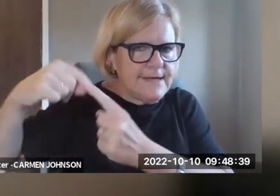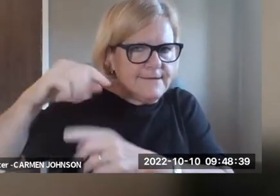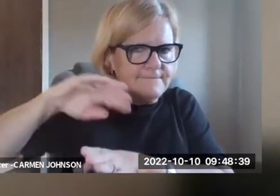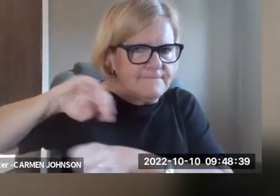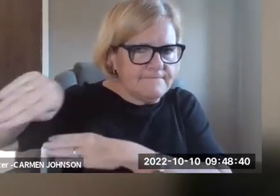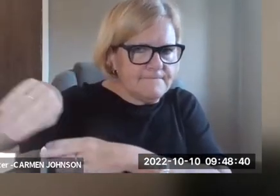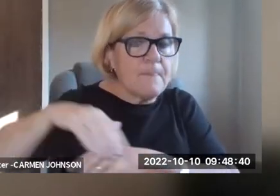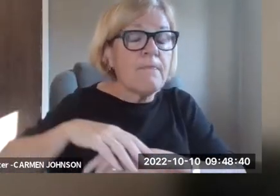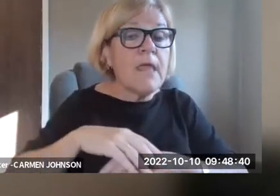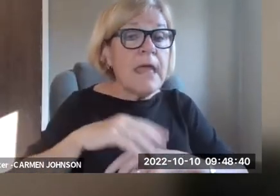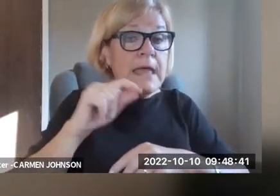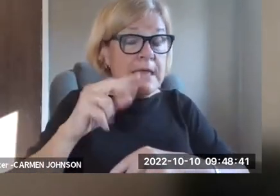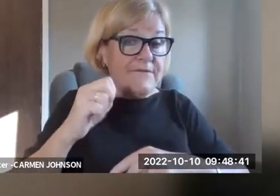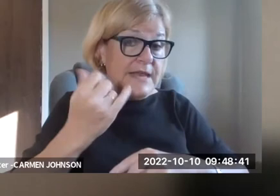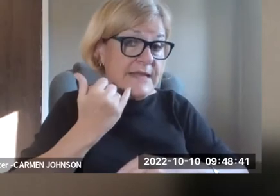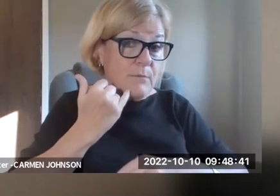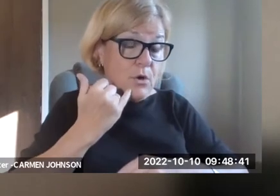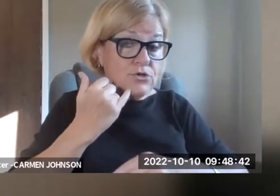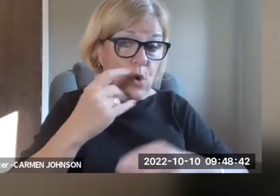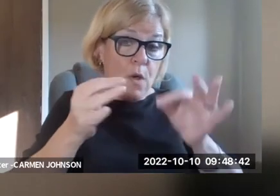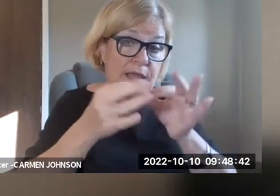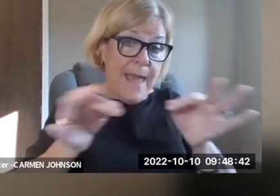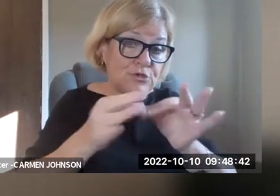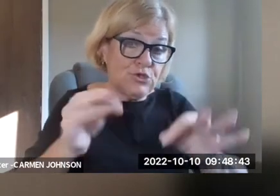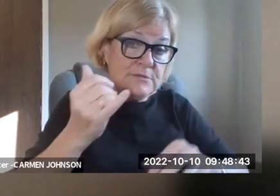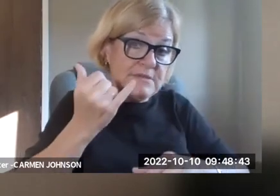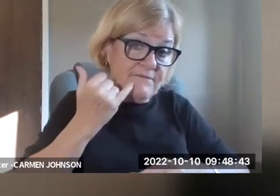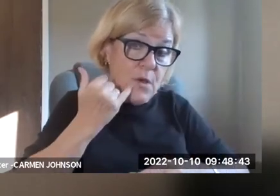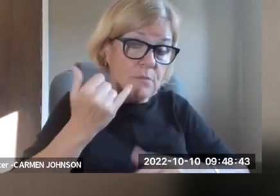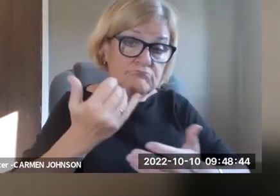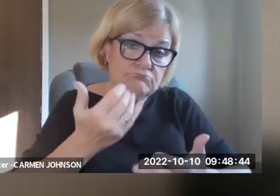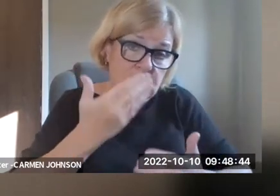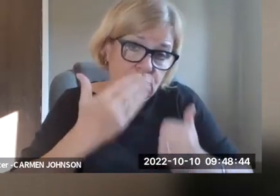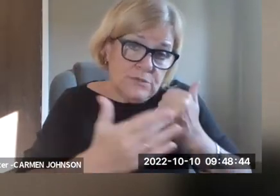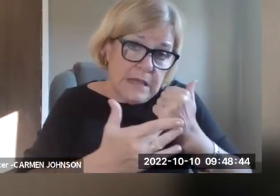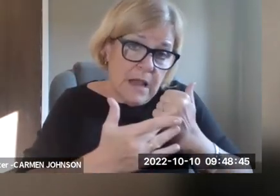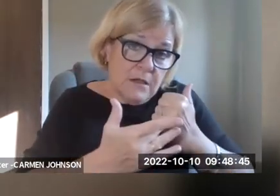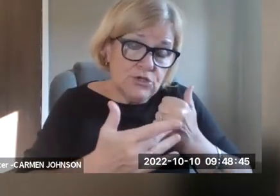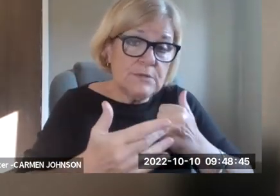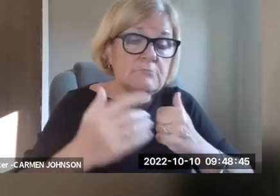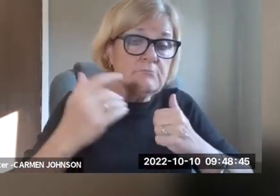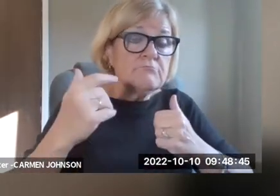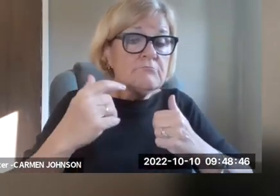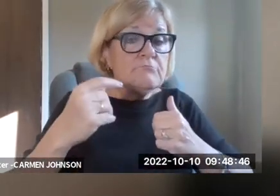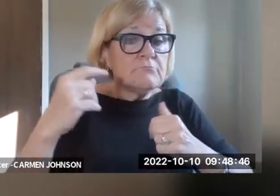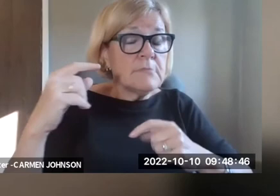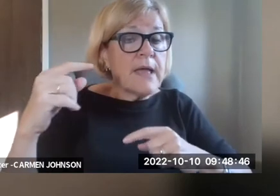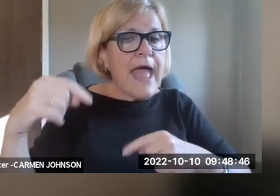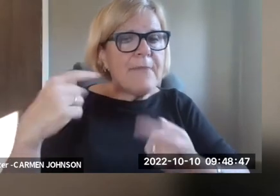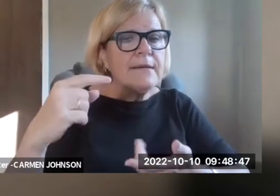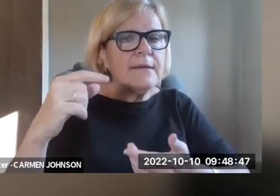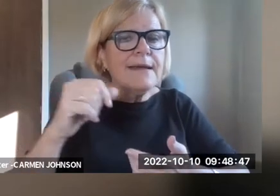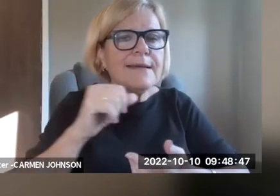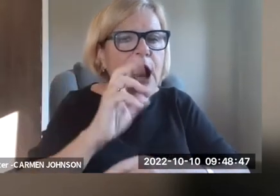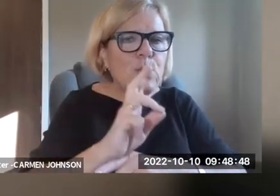things for people who are hard of hearing as opposed to deaf and sign and even in telecommunication. that